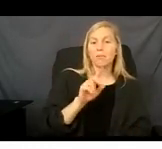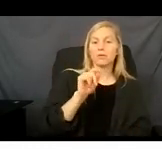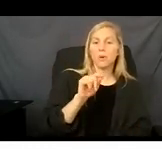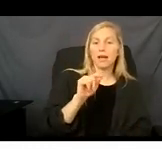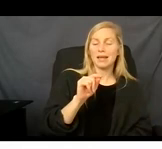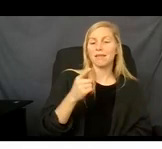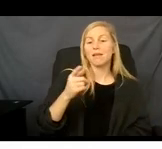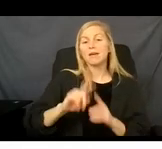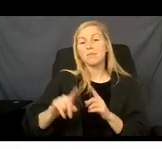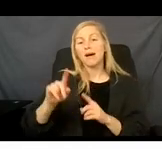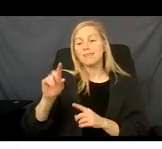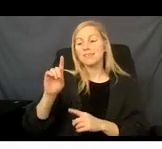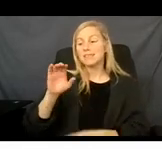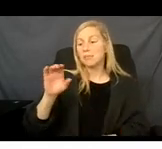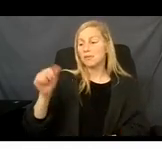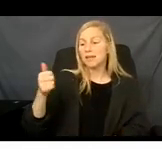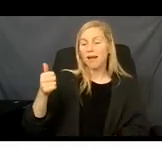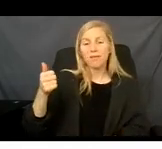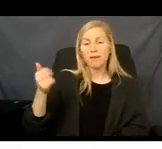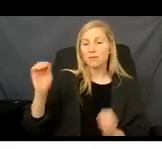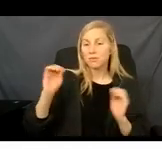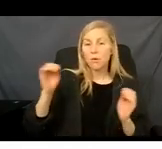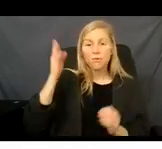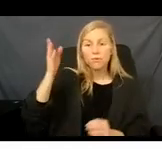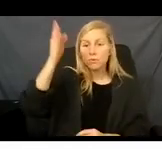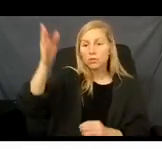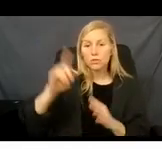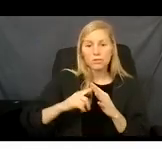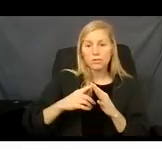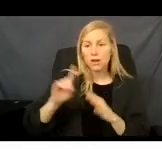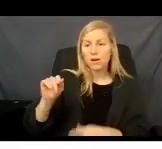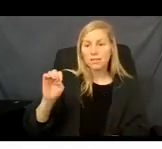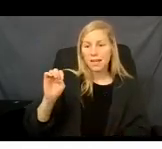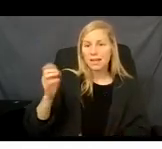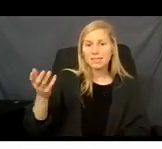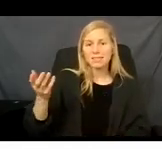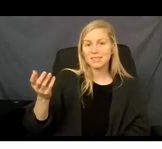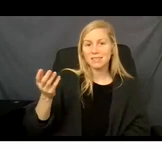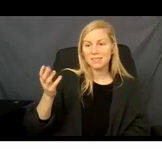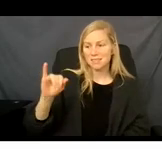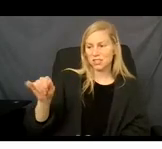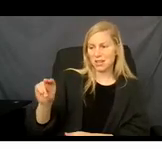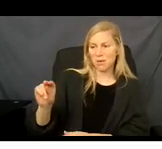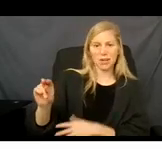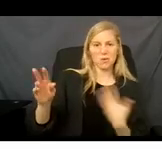there is no future start date than January that you already have.